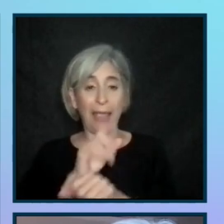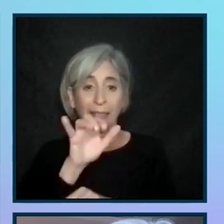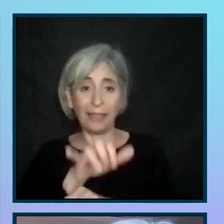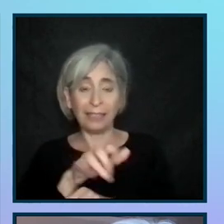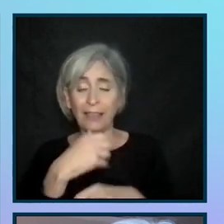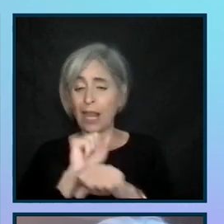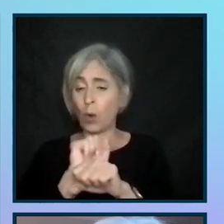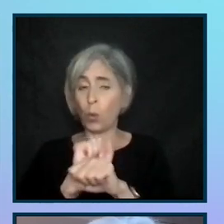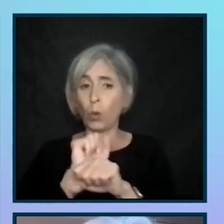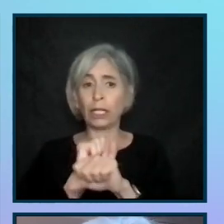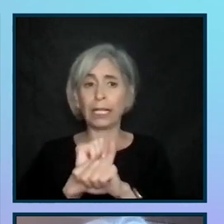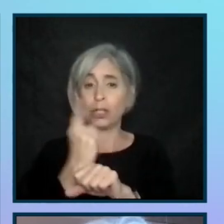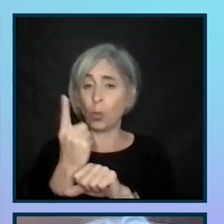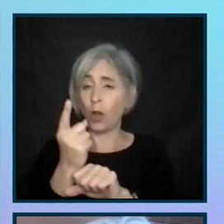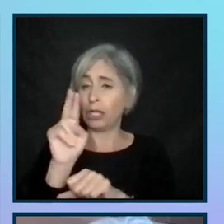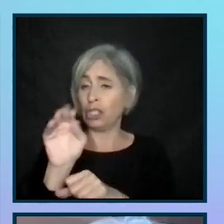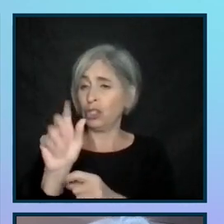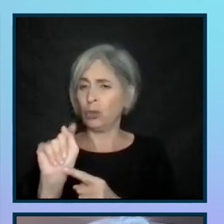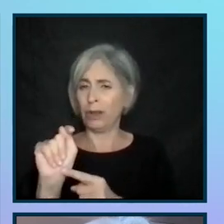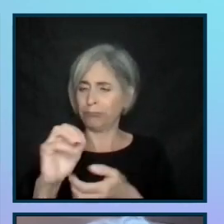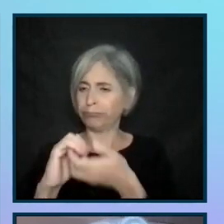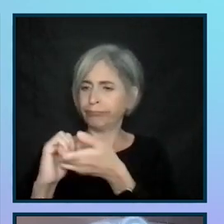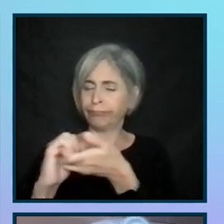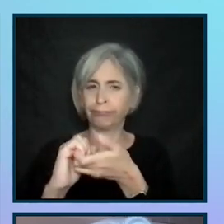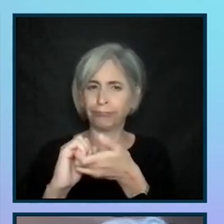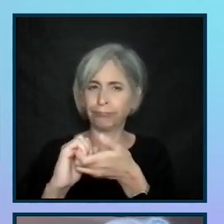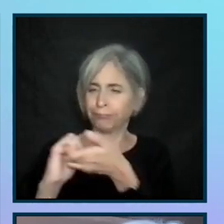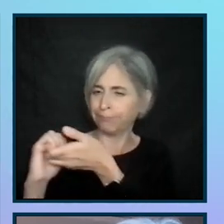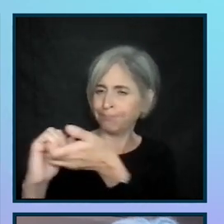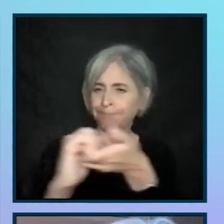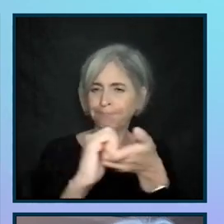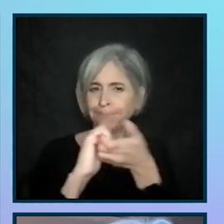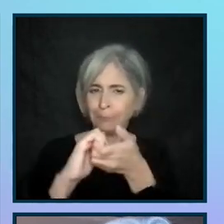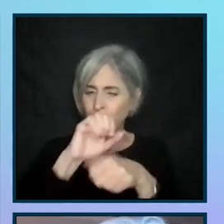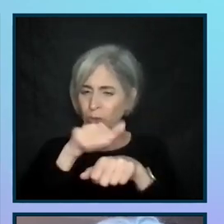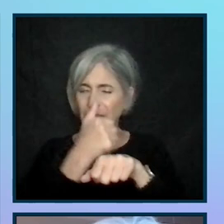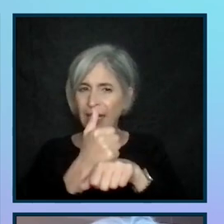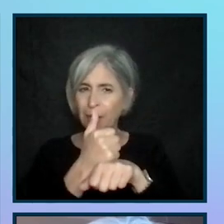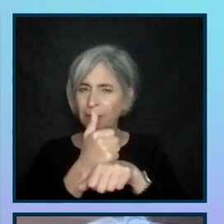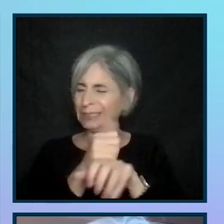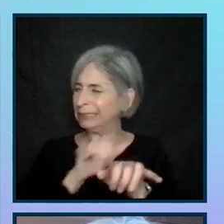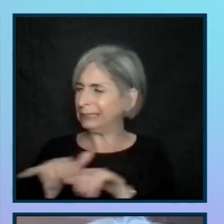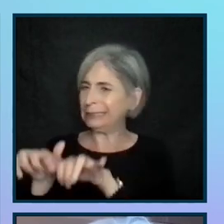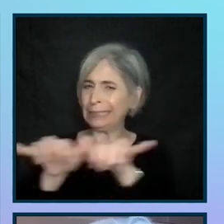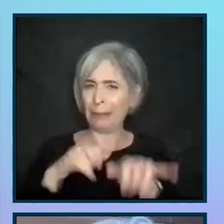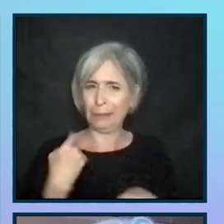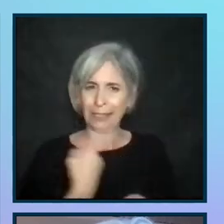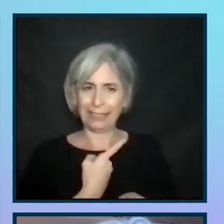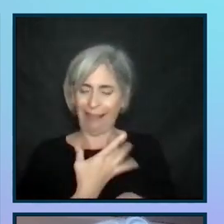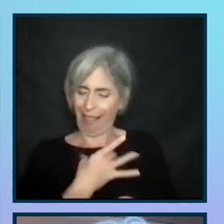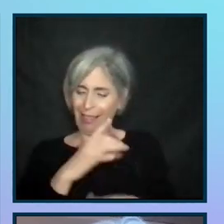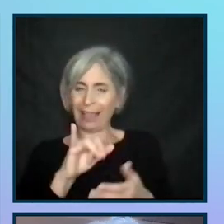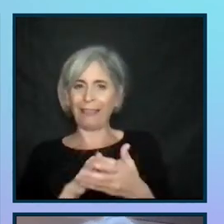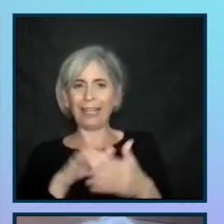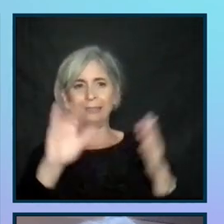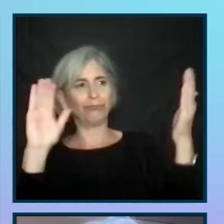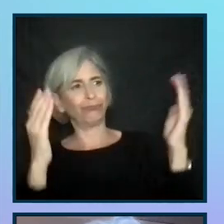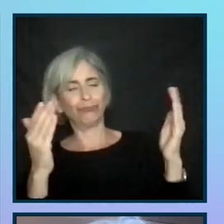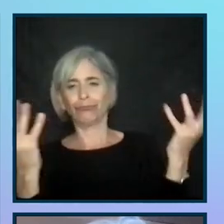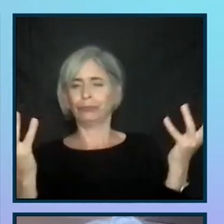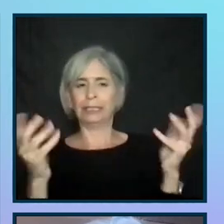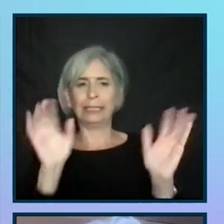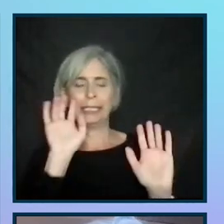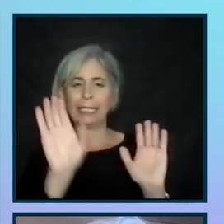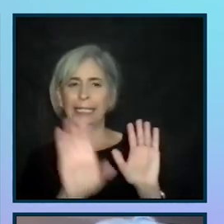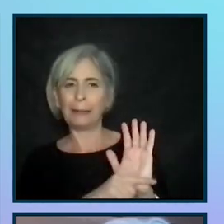basically working as one unit. You know, they're collaborating to build this thing. So I like it as an image. Plus,